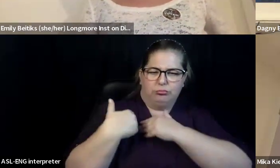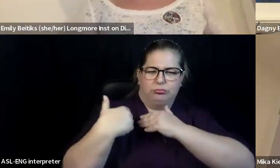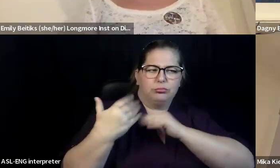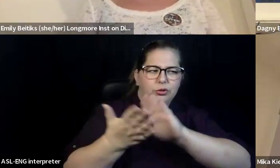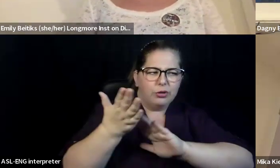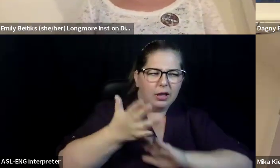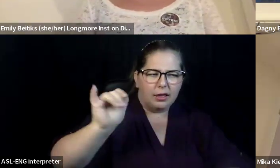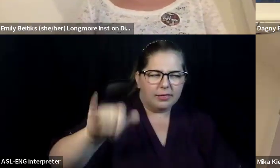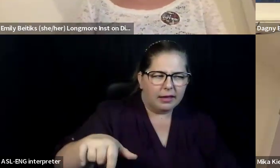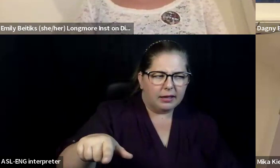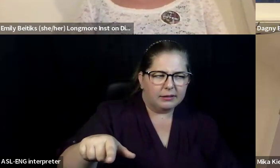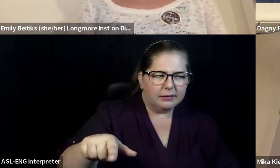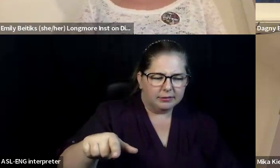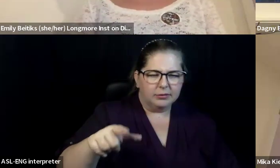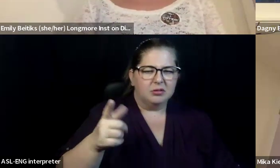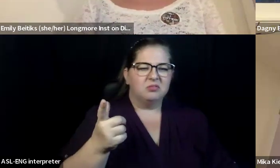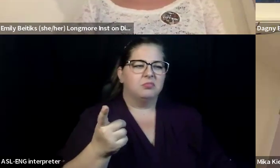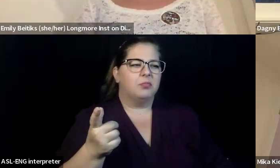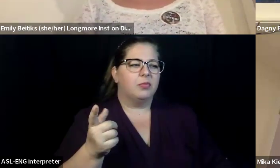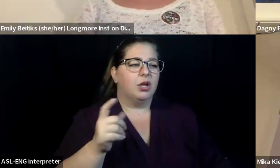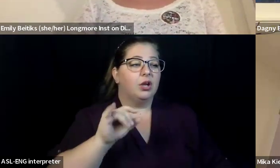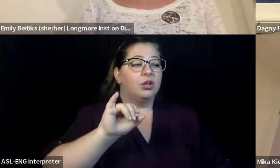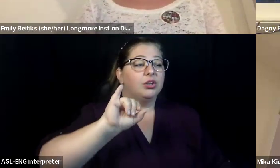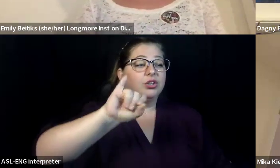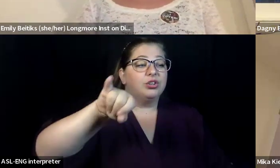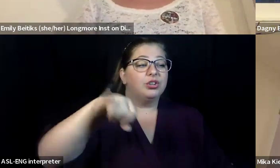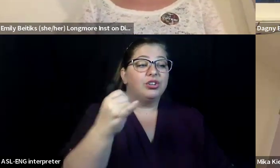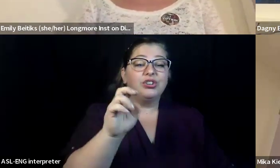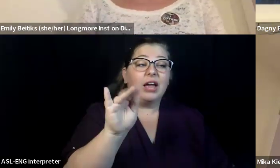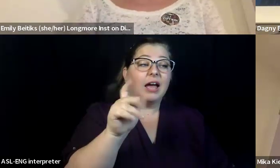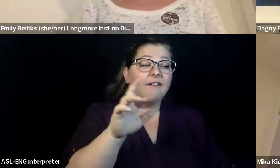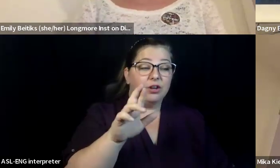Jennifer Walsh wants to know how does the library work?